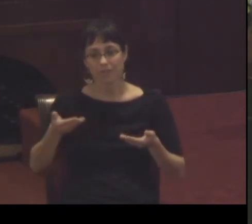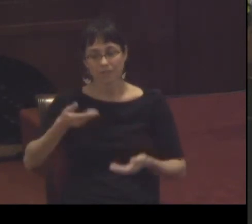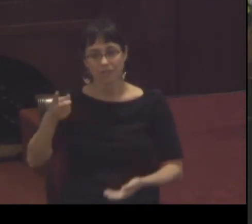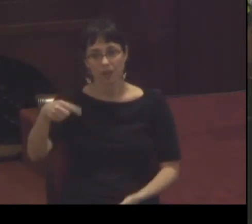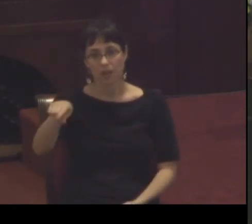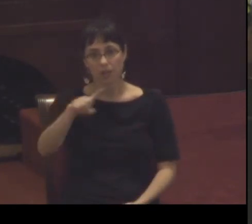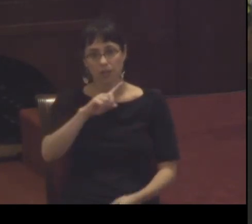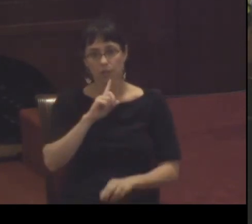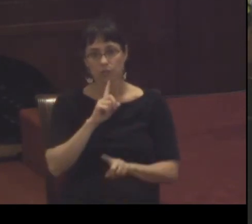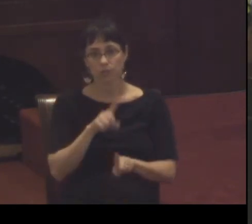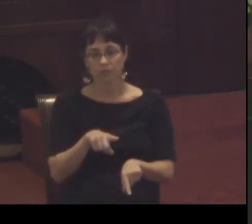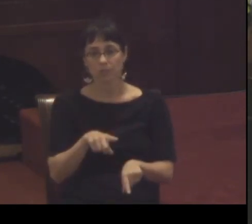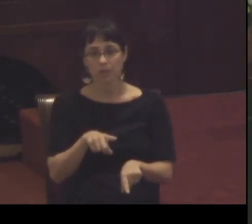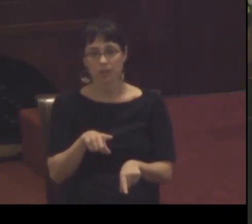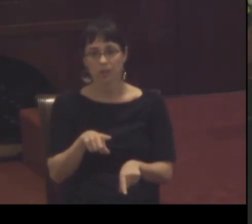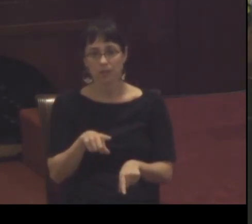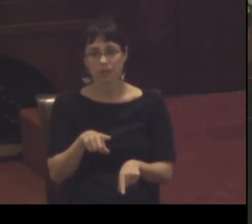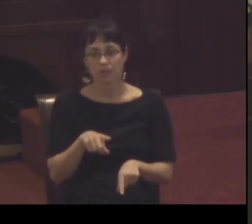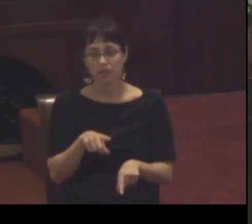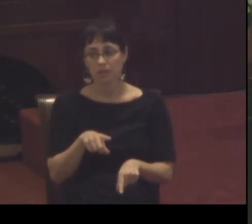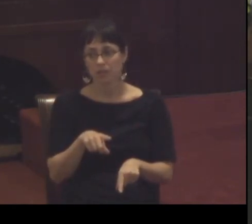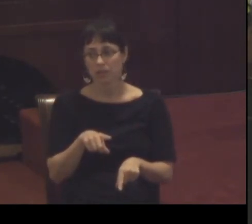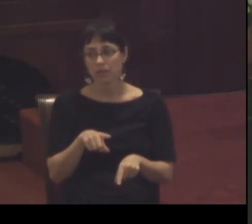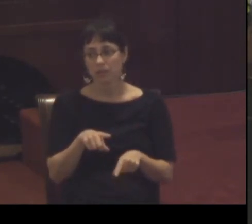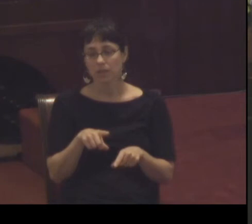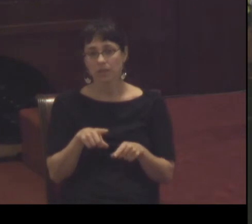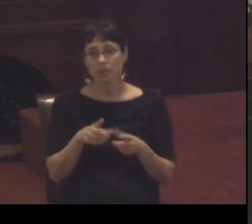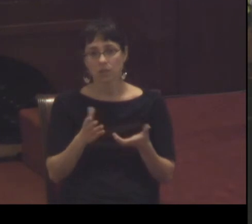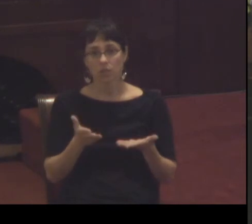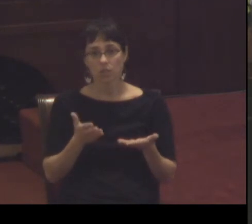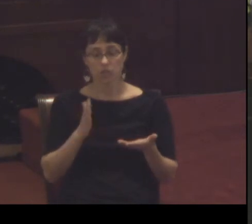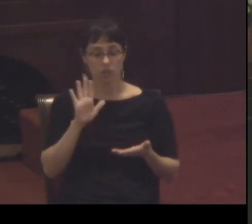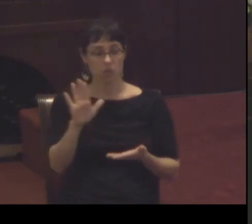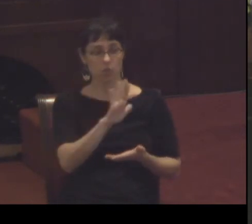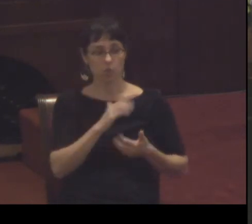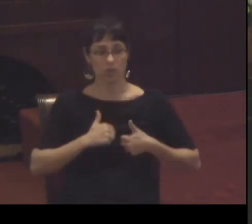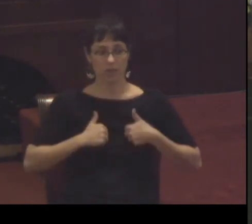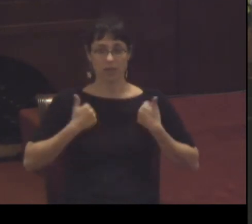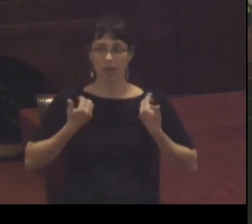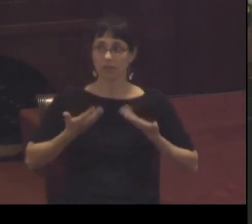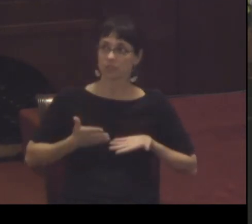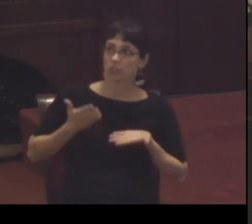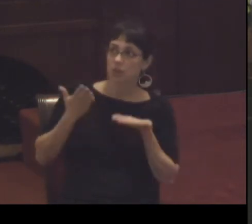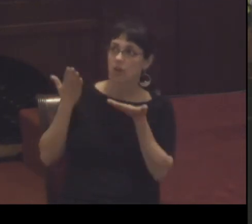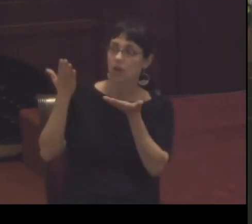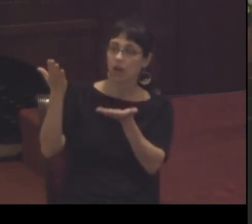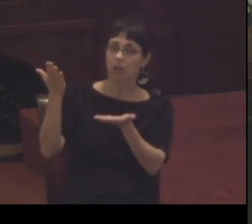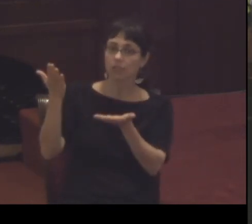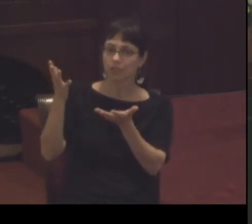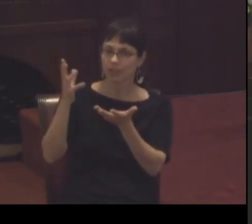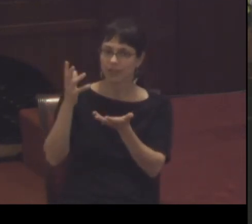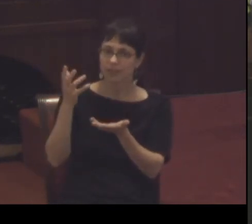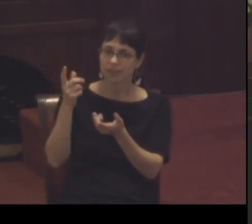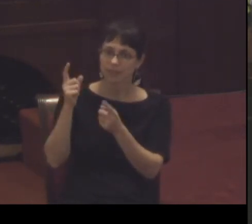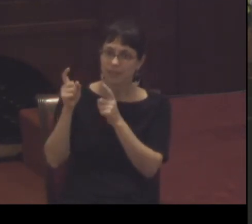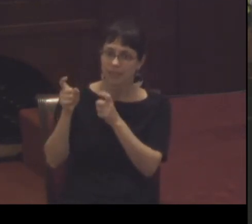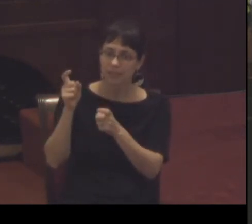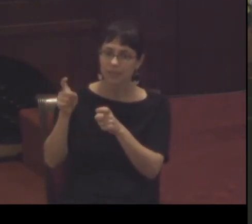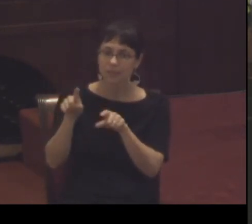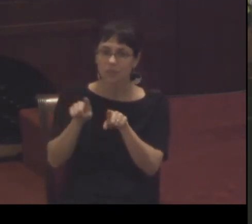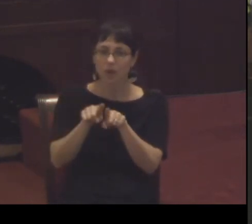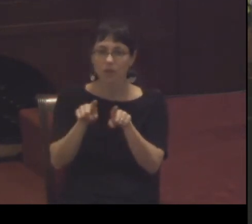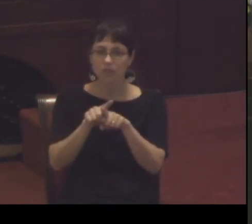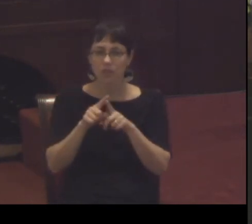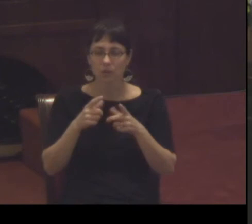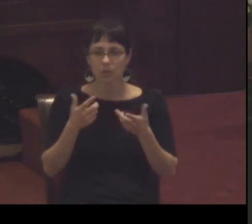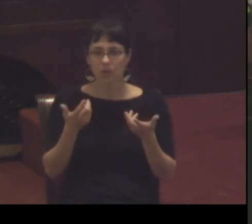the offering of your lives through the gifts that you would offer but the offering of your life